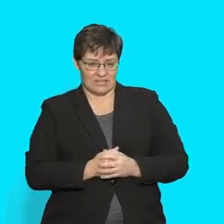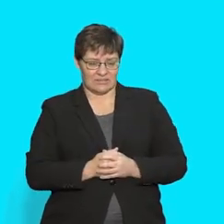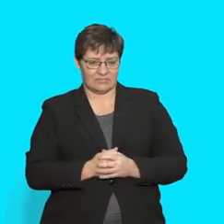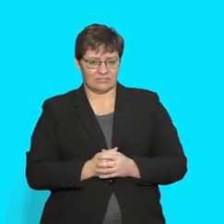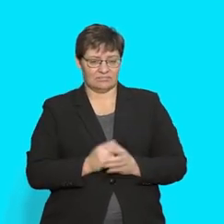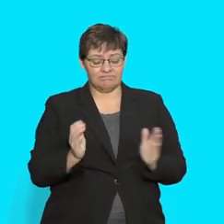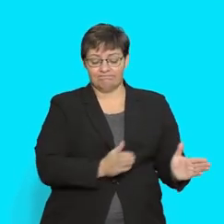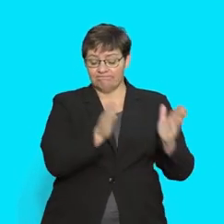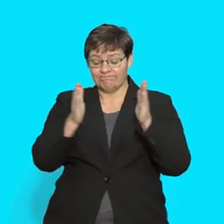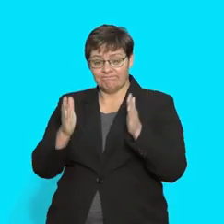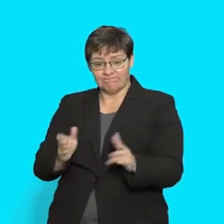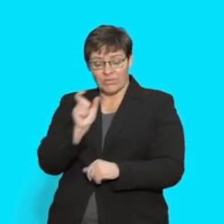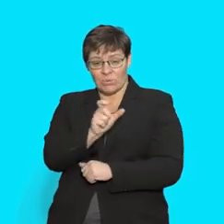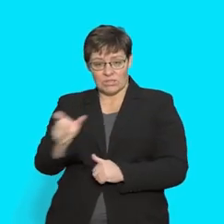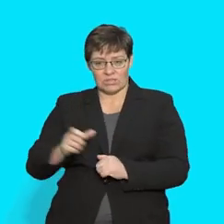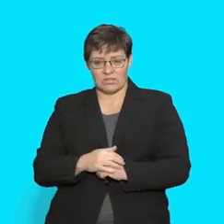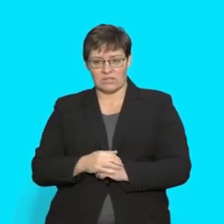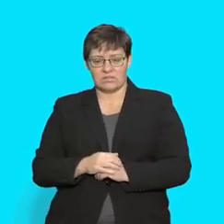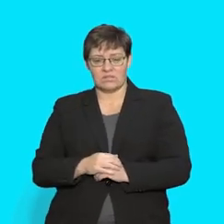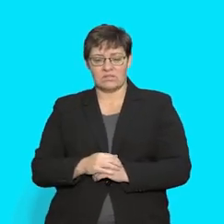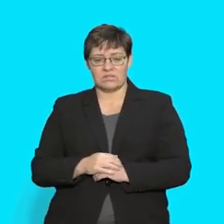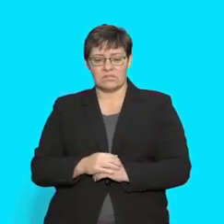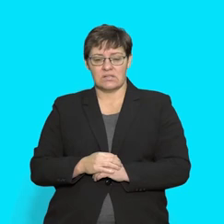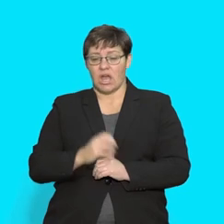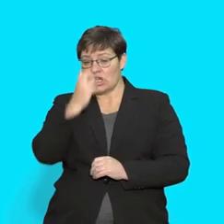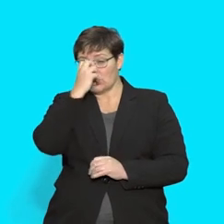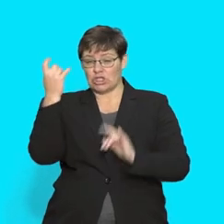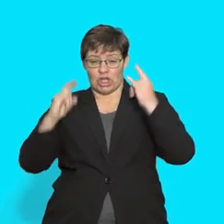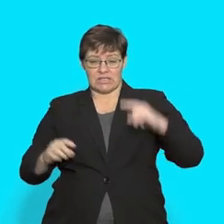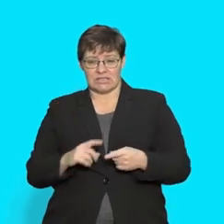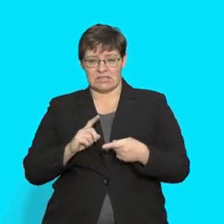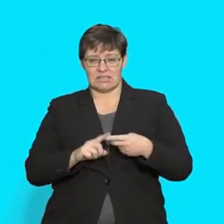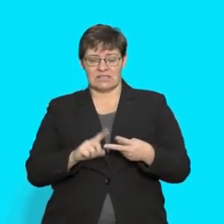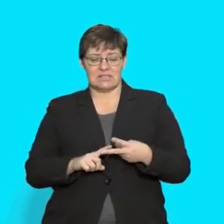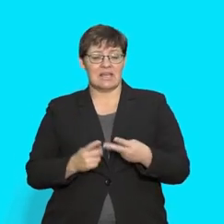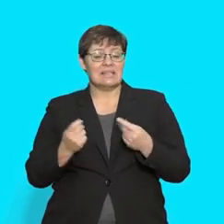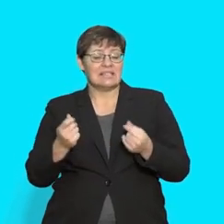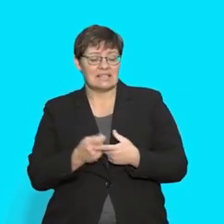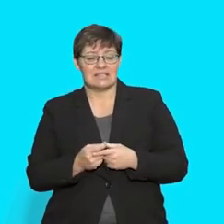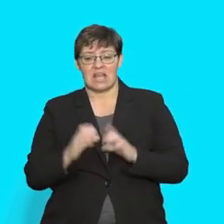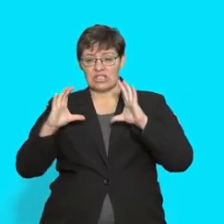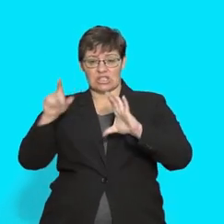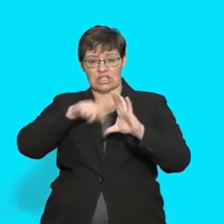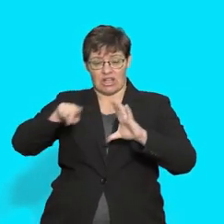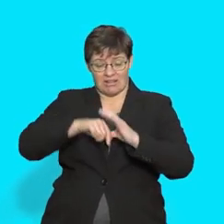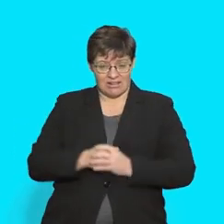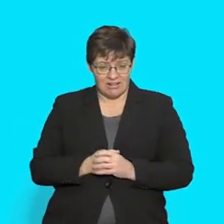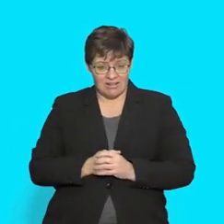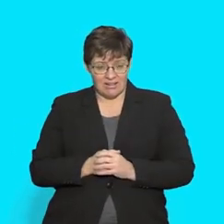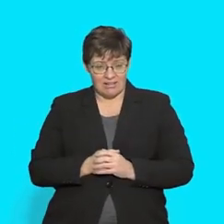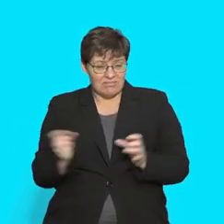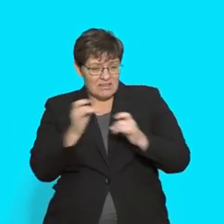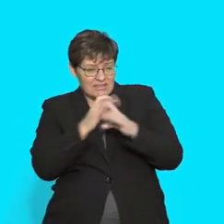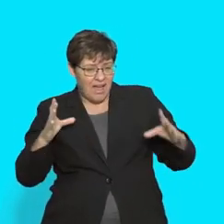these words Circus Circus Circus Circle Can you hear the sound at the beginning?